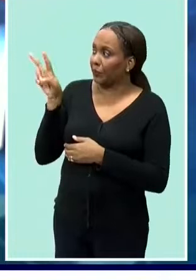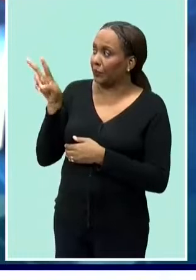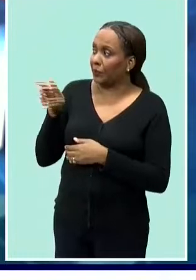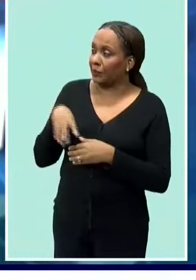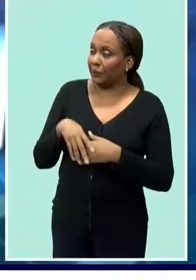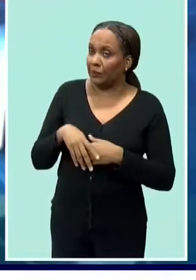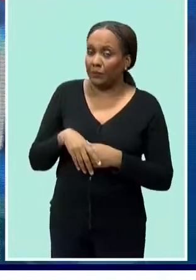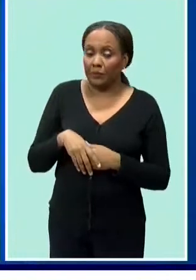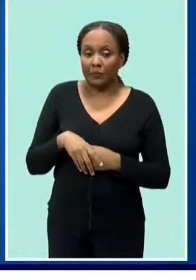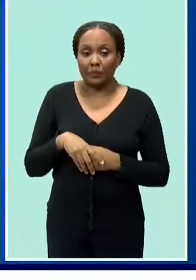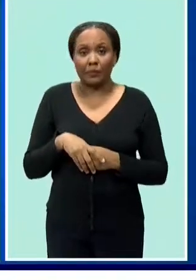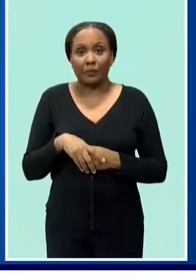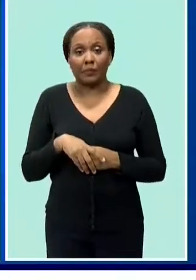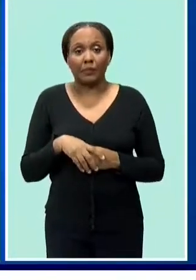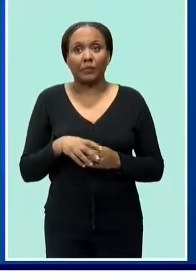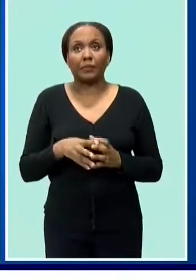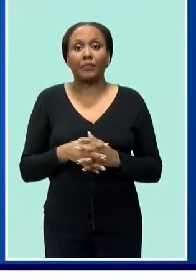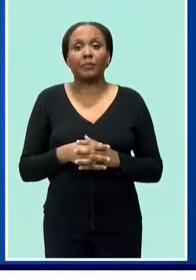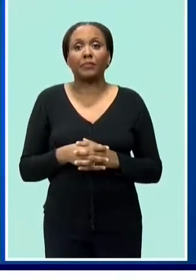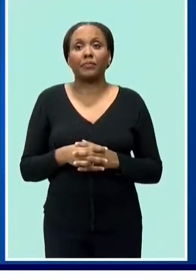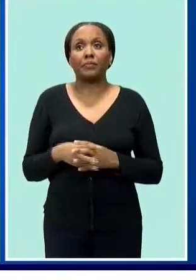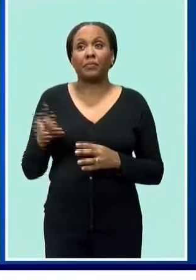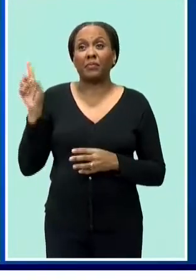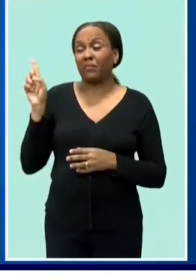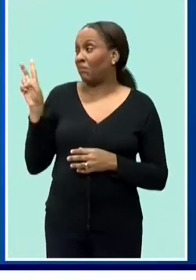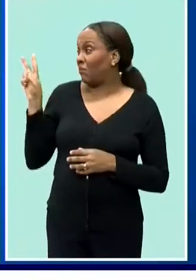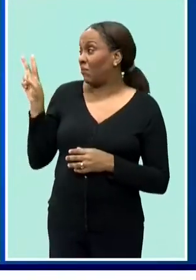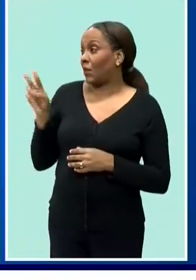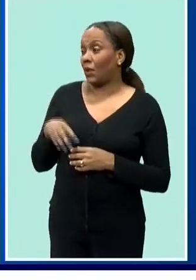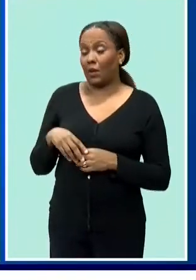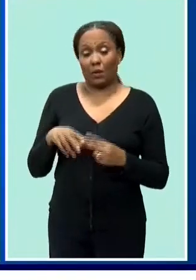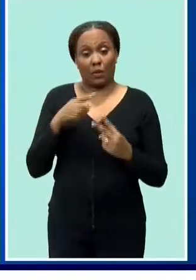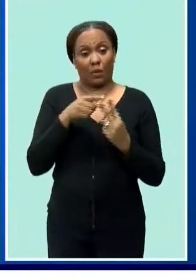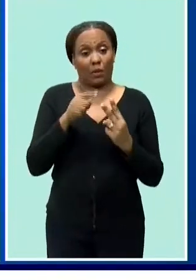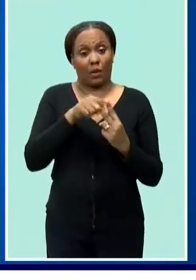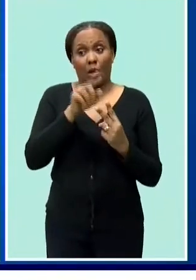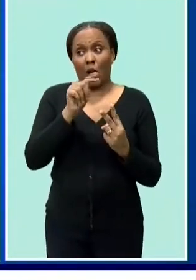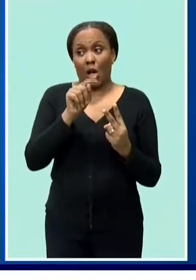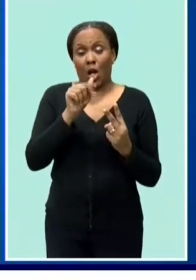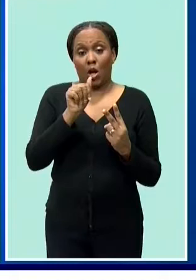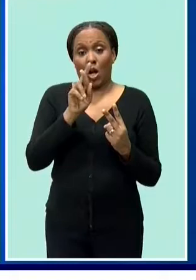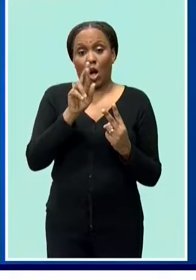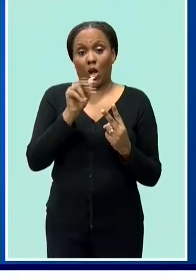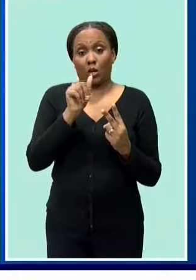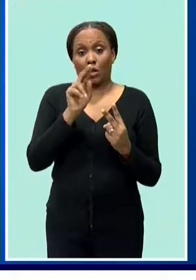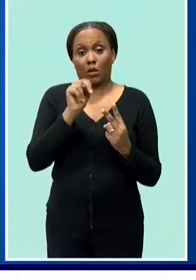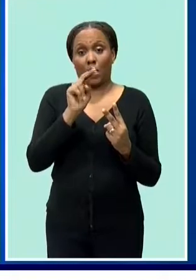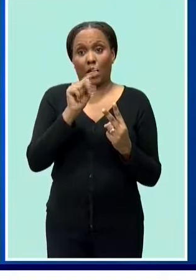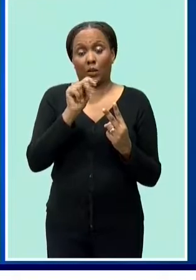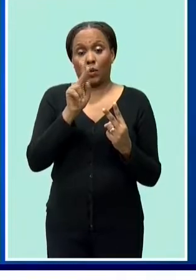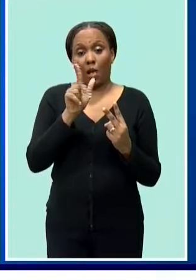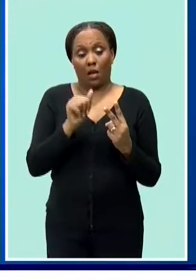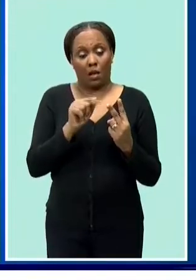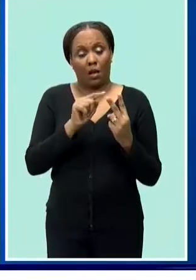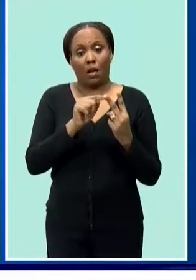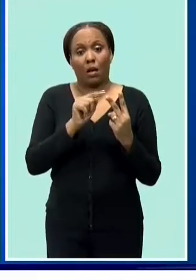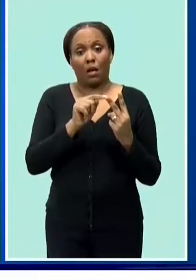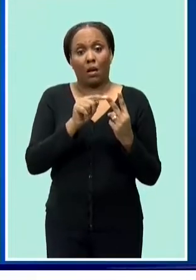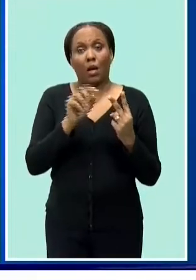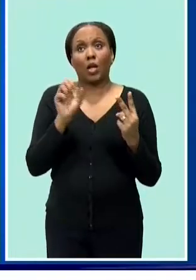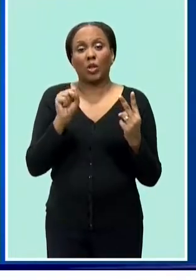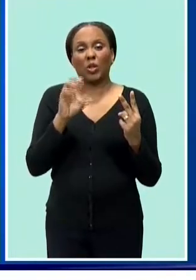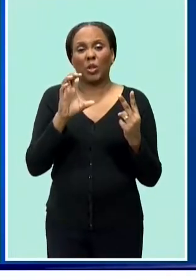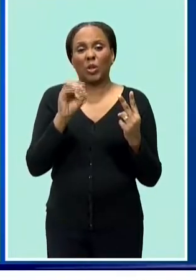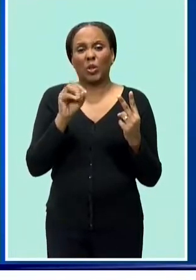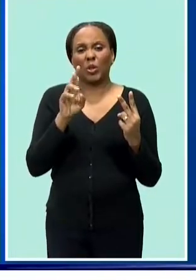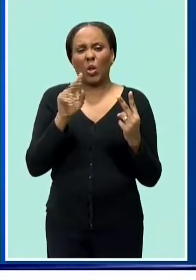details this curly hair tarantula and scorpion were discovered on a shipment of lumber coming from honduras to barbados last